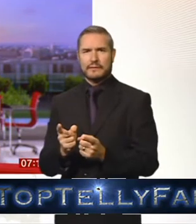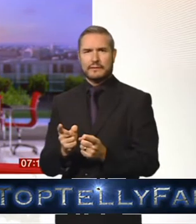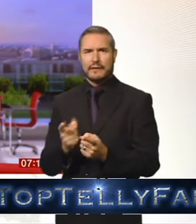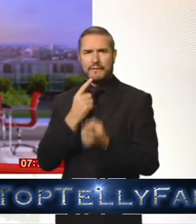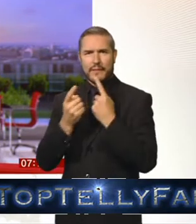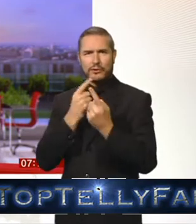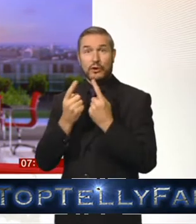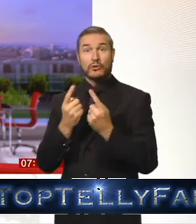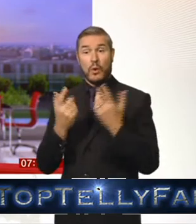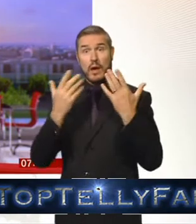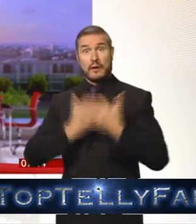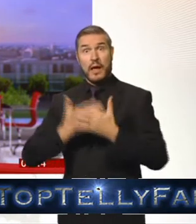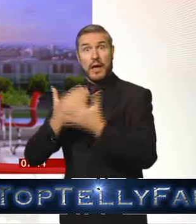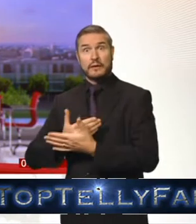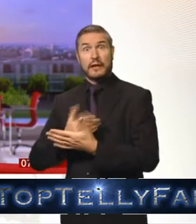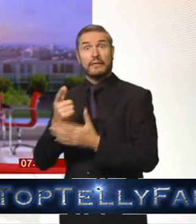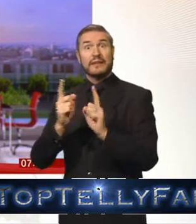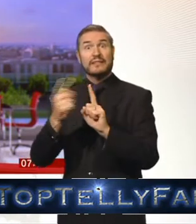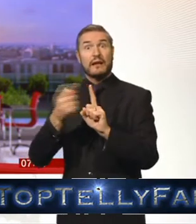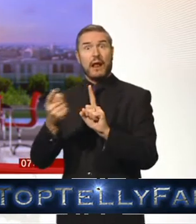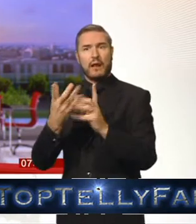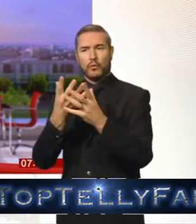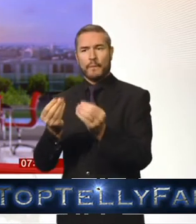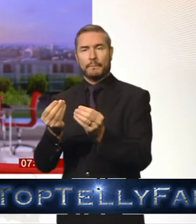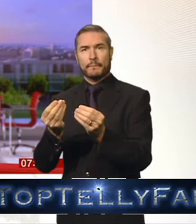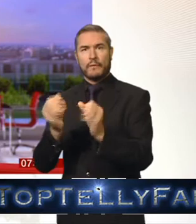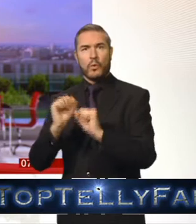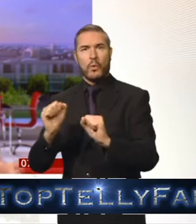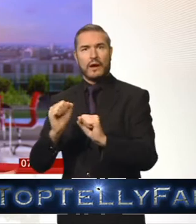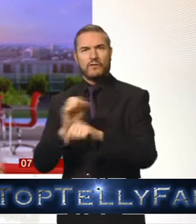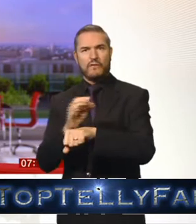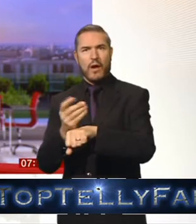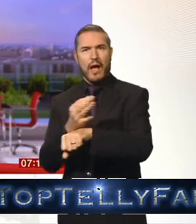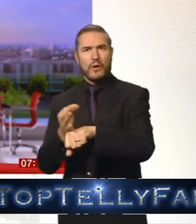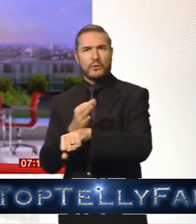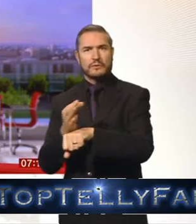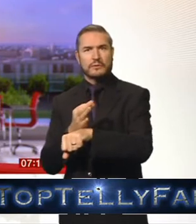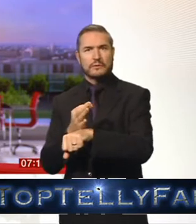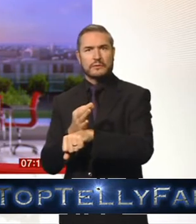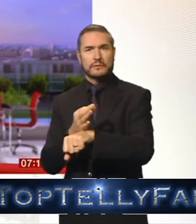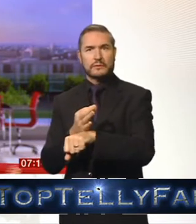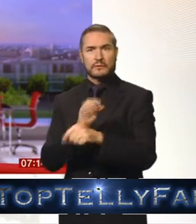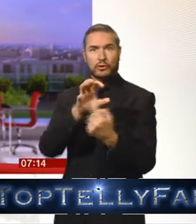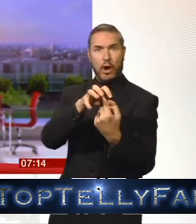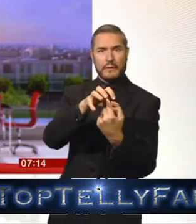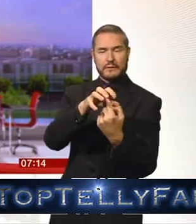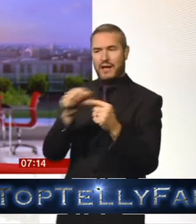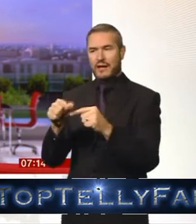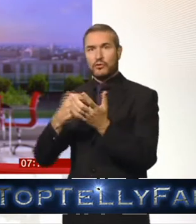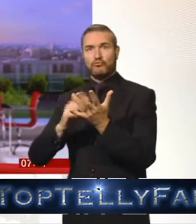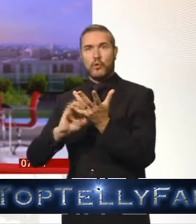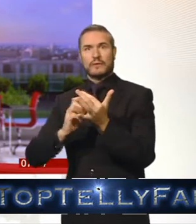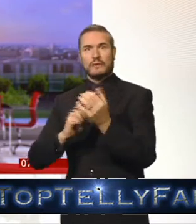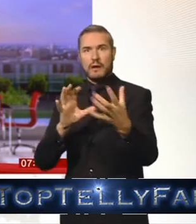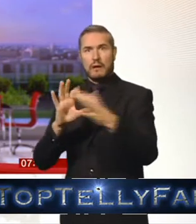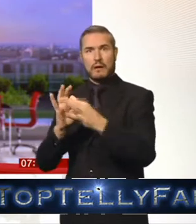every comet night we lose the signal from Philae because Rosetta's the comets in the way and Rosetta can't reach the feel life